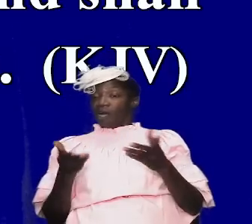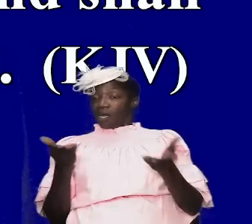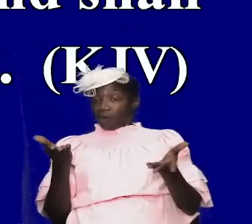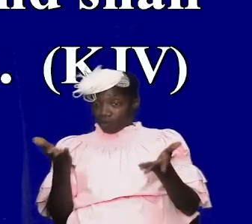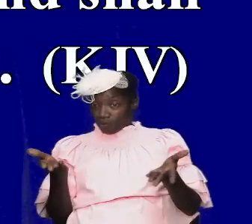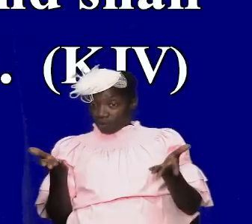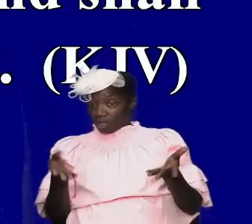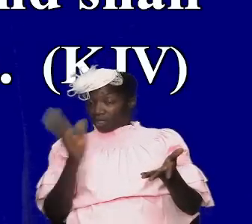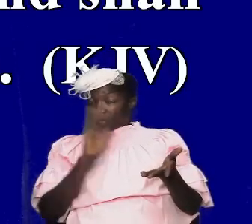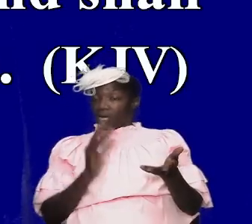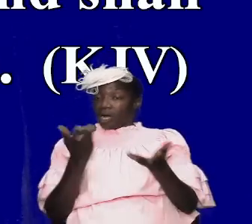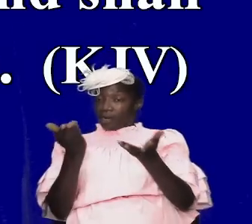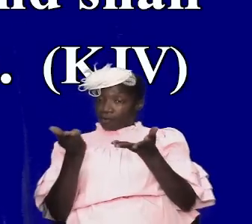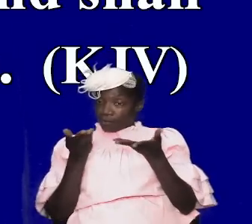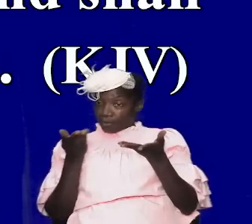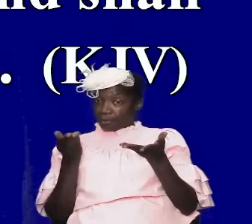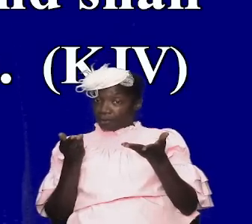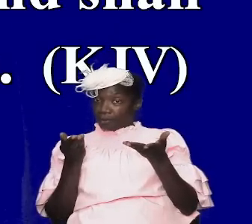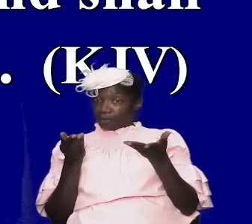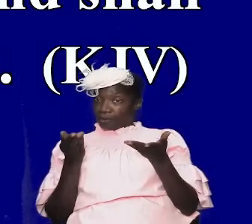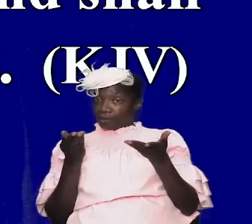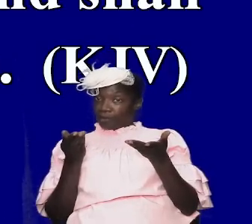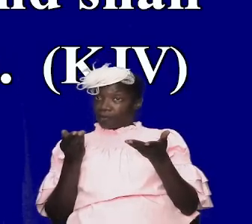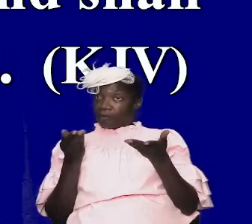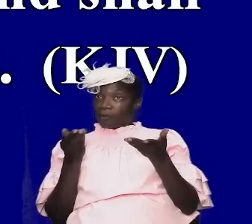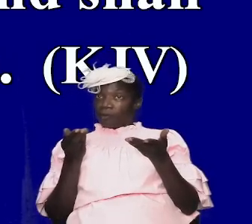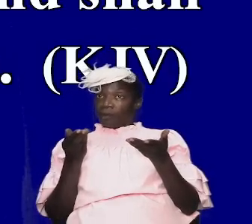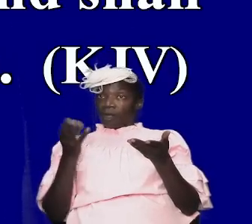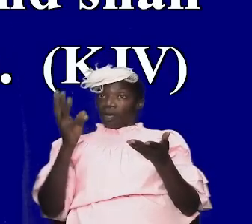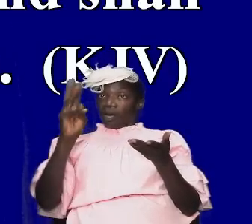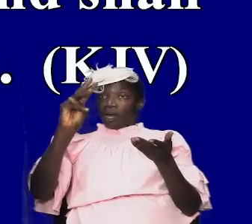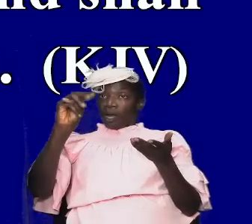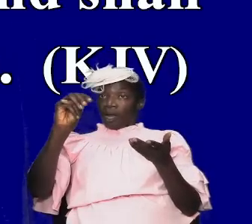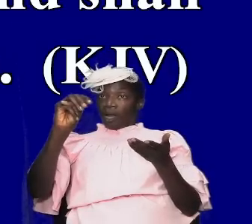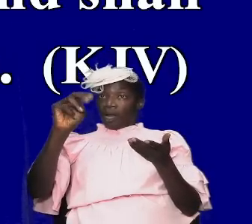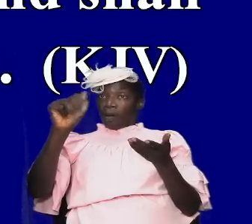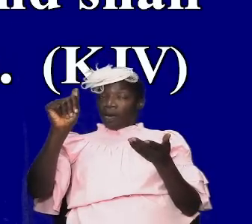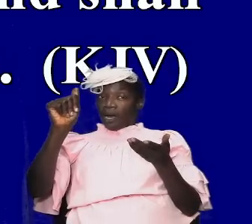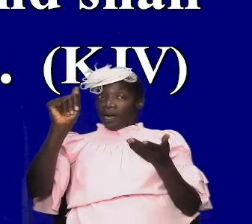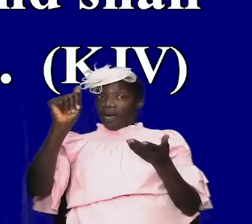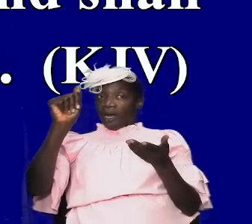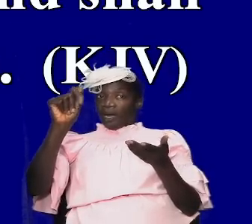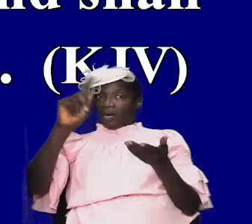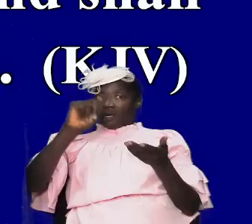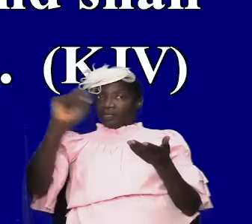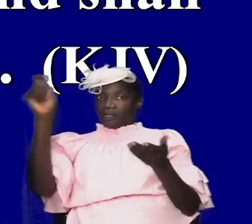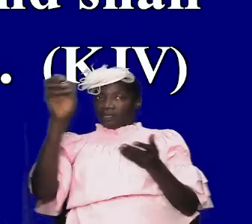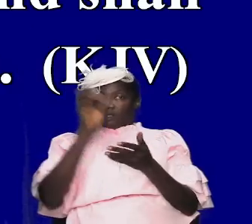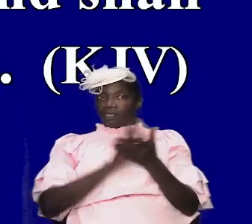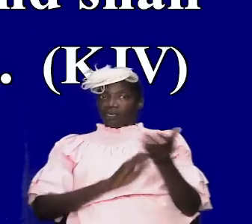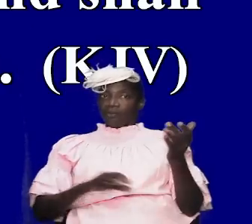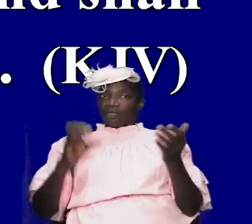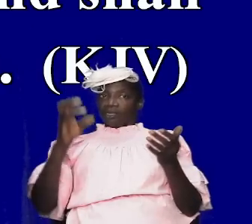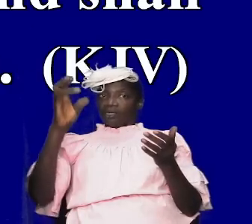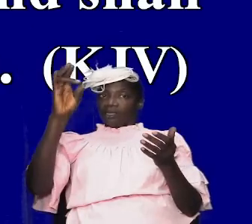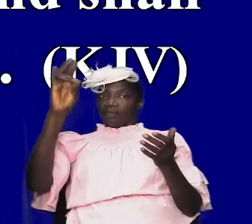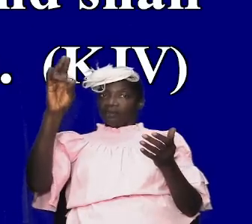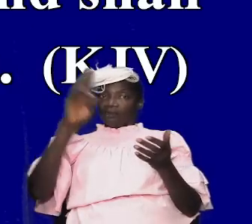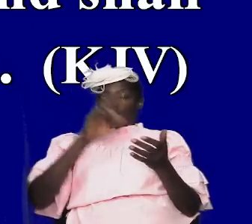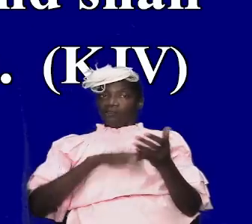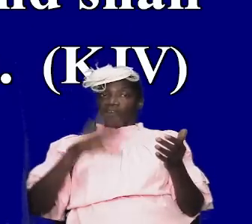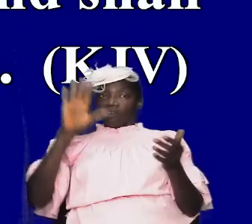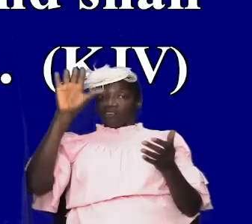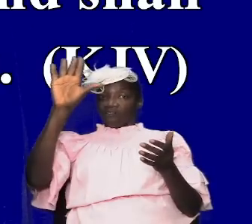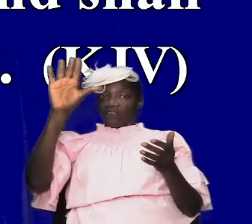yes matthew chapter 7 and verse 5 and i'm going to stop the scripture so that we can go over into